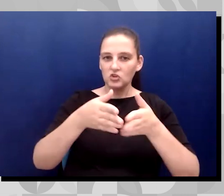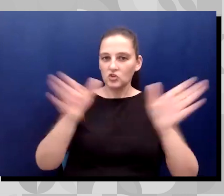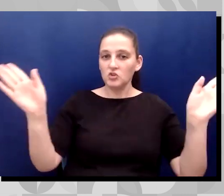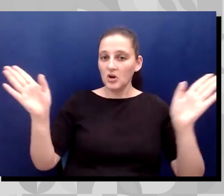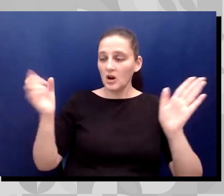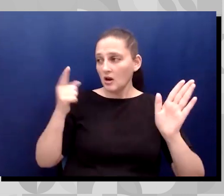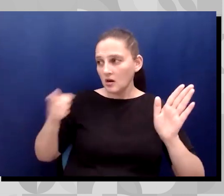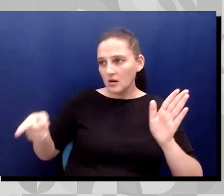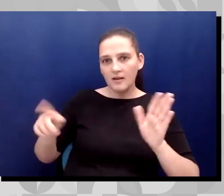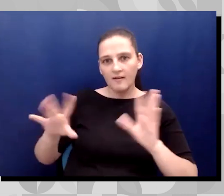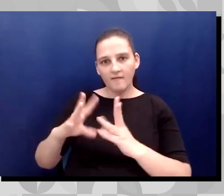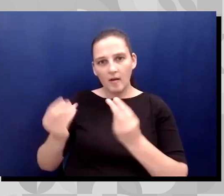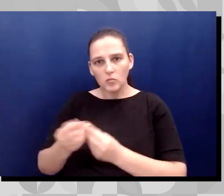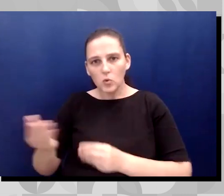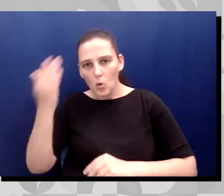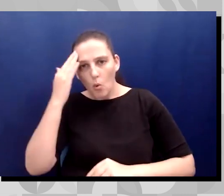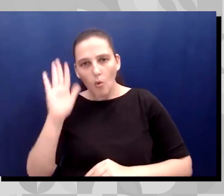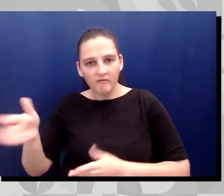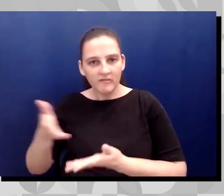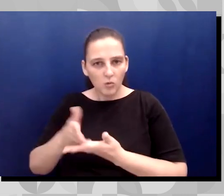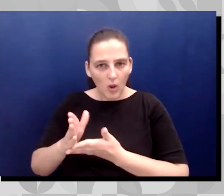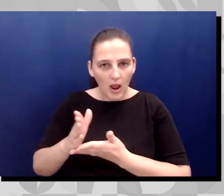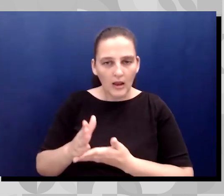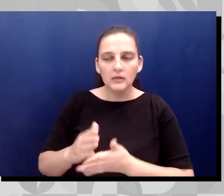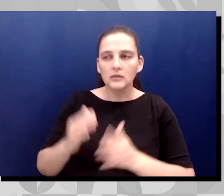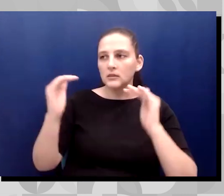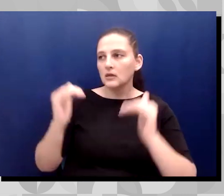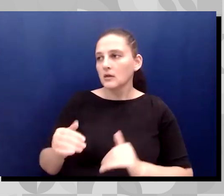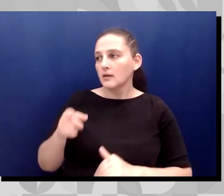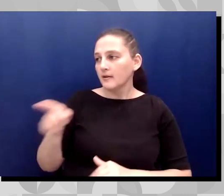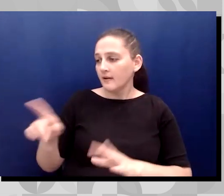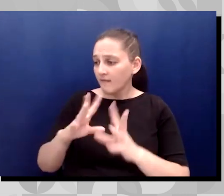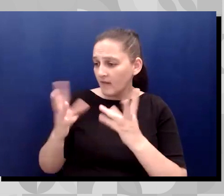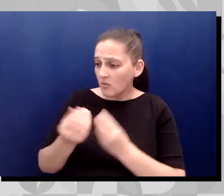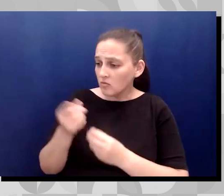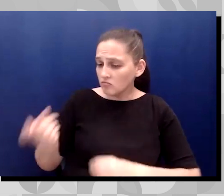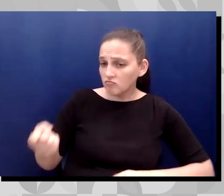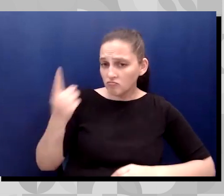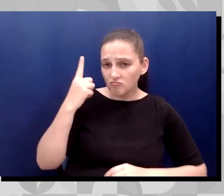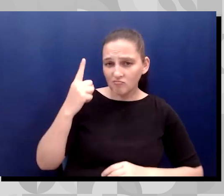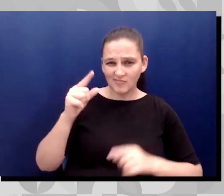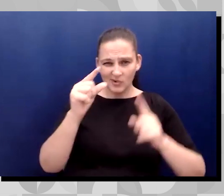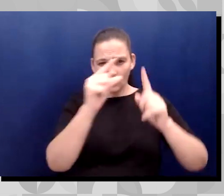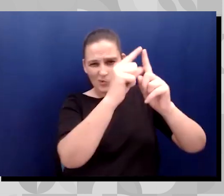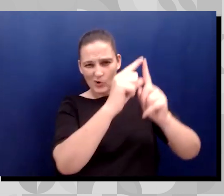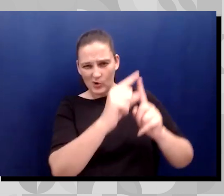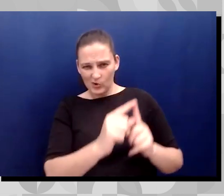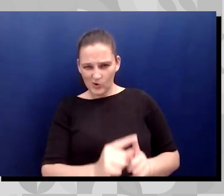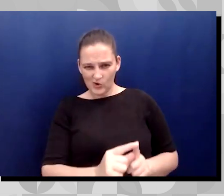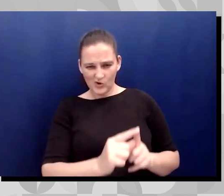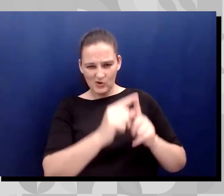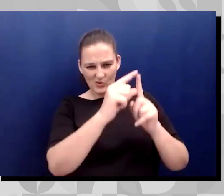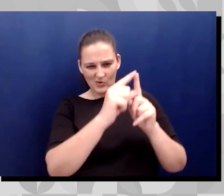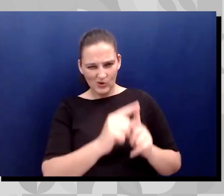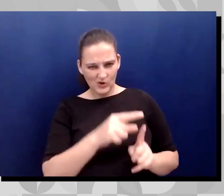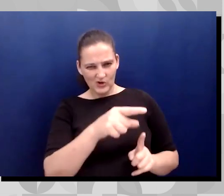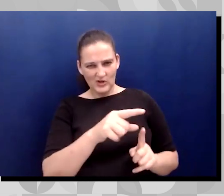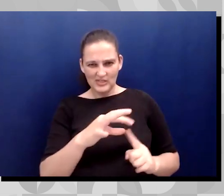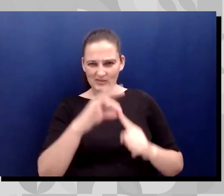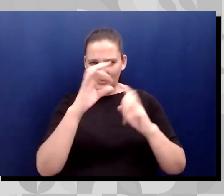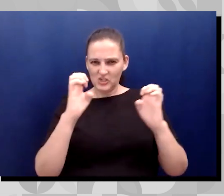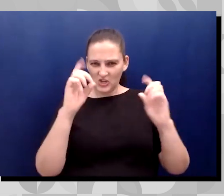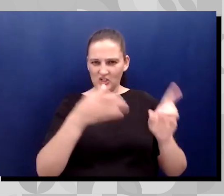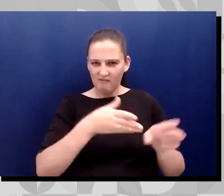that families are understanding the terminology and the vocabulary that comes with special education, which as Lisa